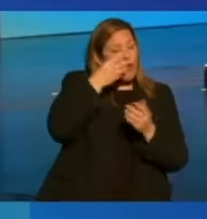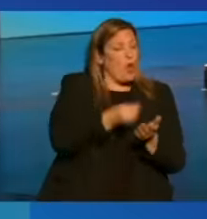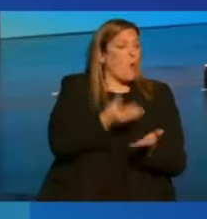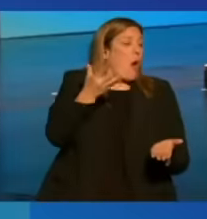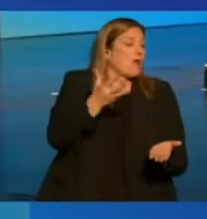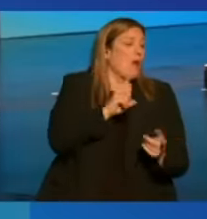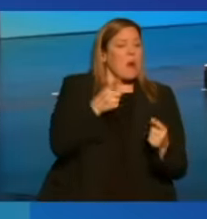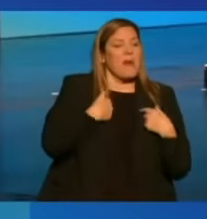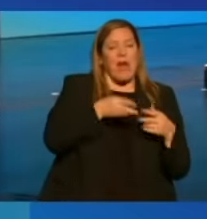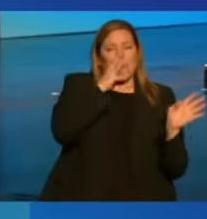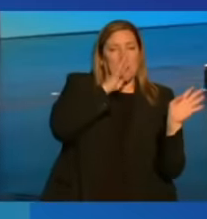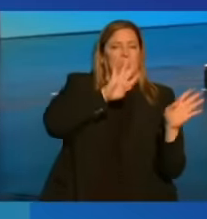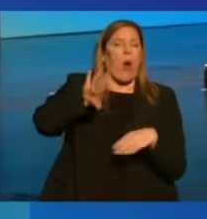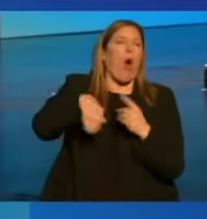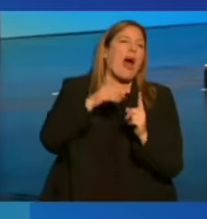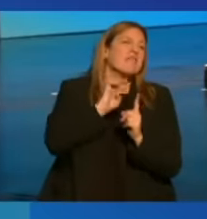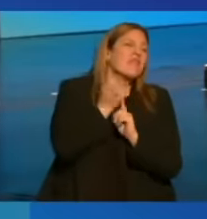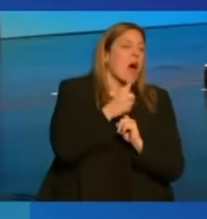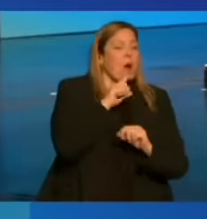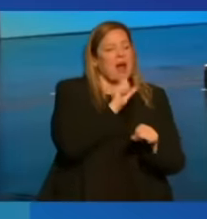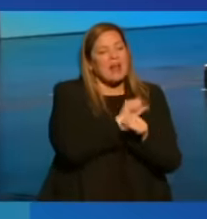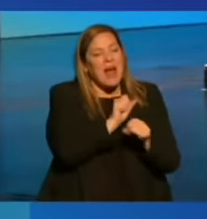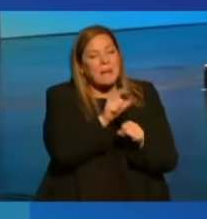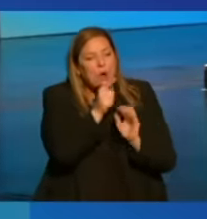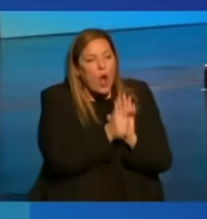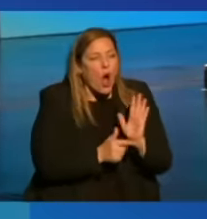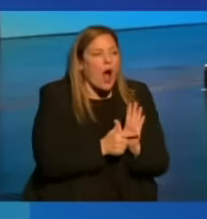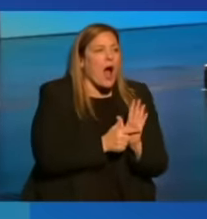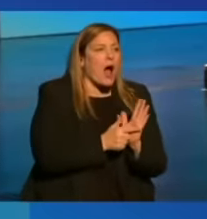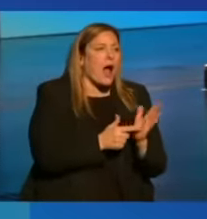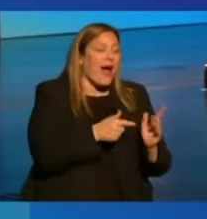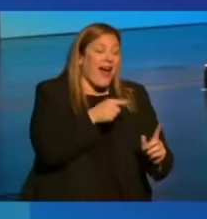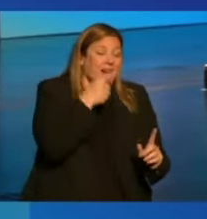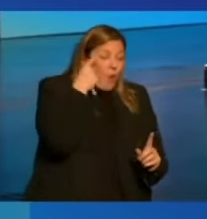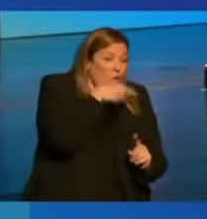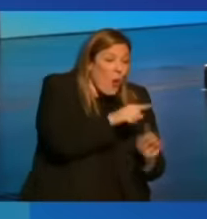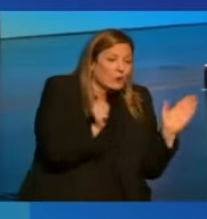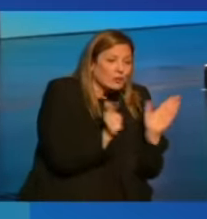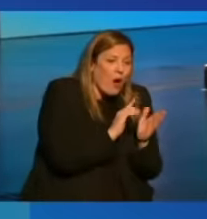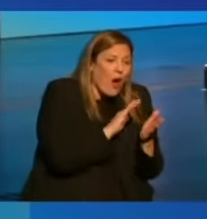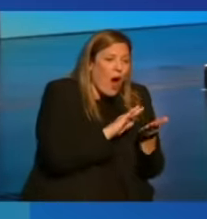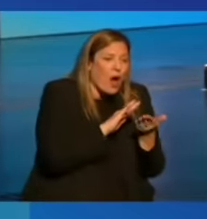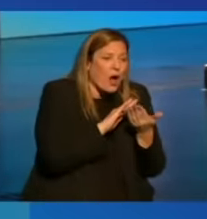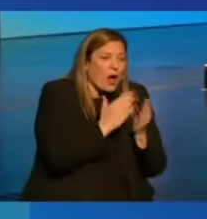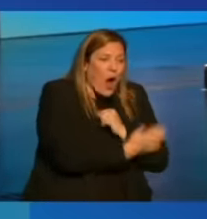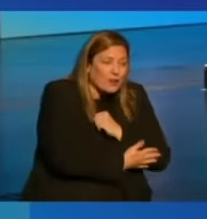disregarding environmental or labor laws, it's our only chance to develop.